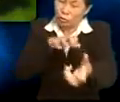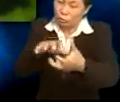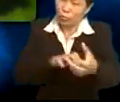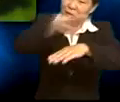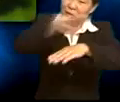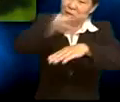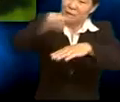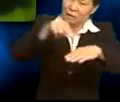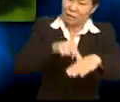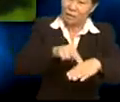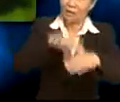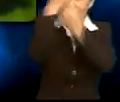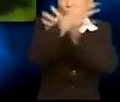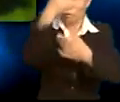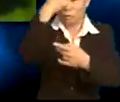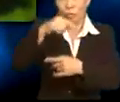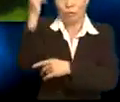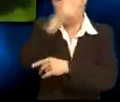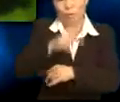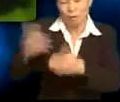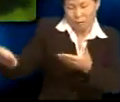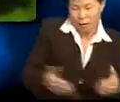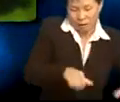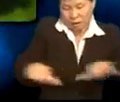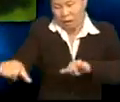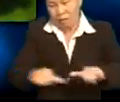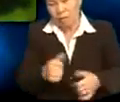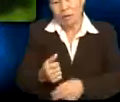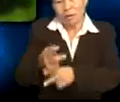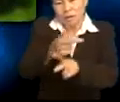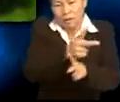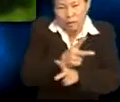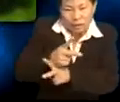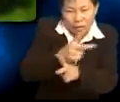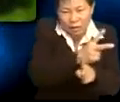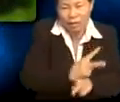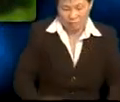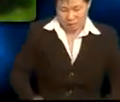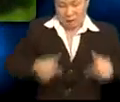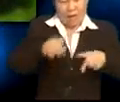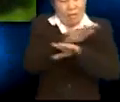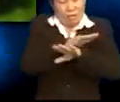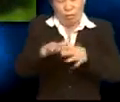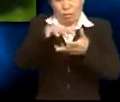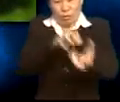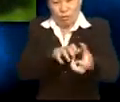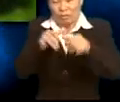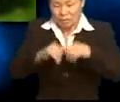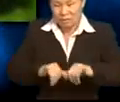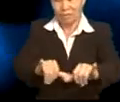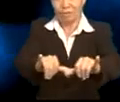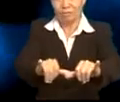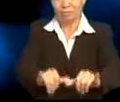And there's a message for the government too. Carry out activities that preserve life, not destroy it. Stay tuned.